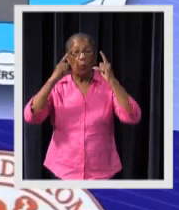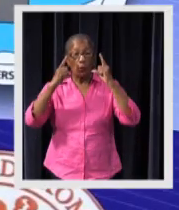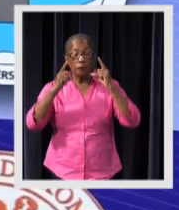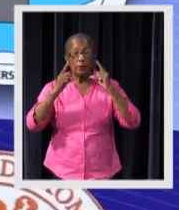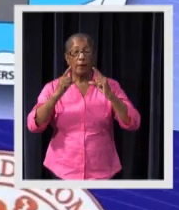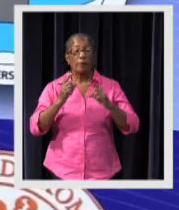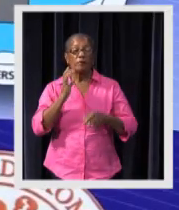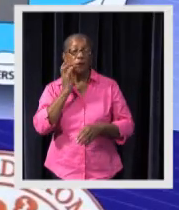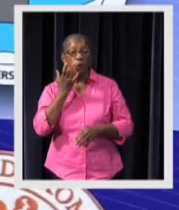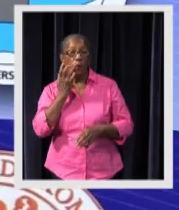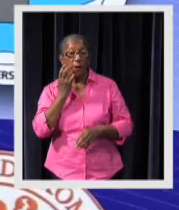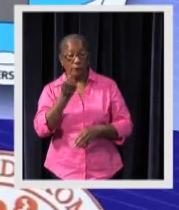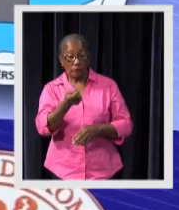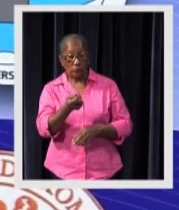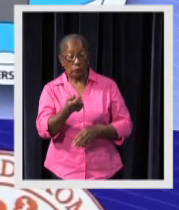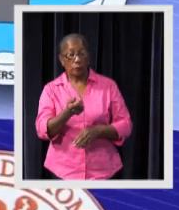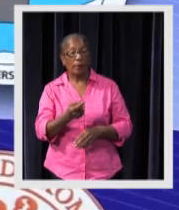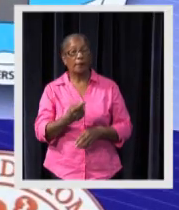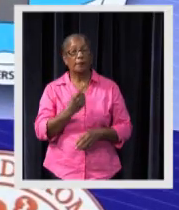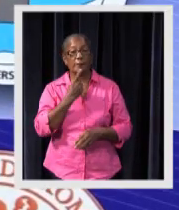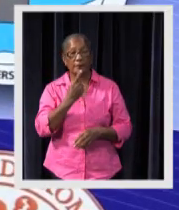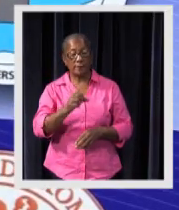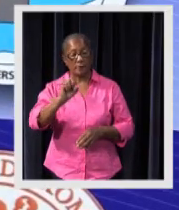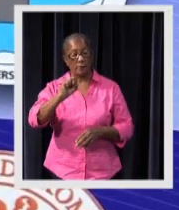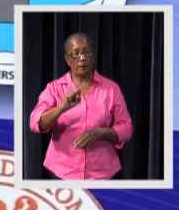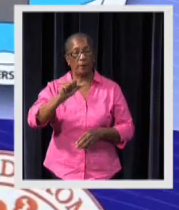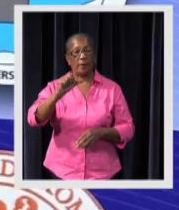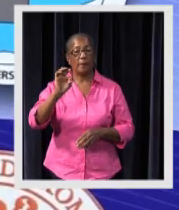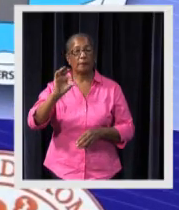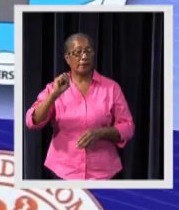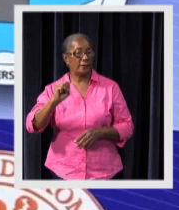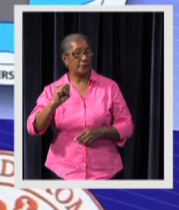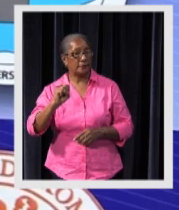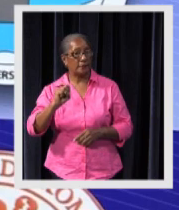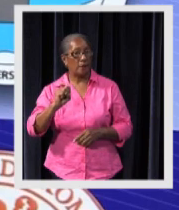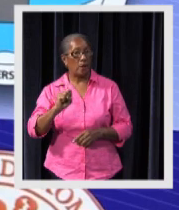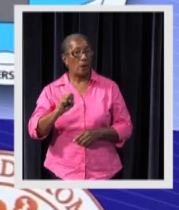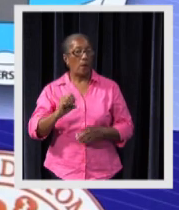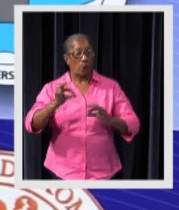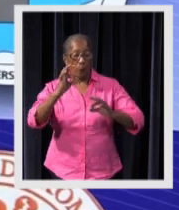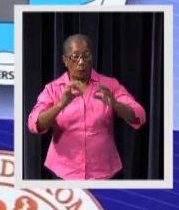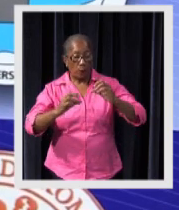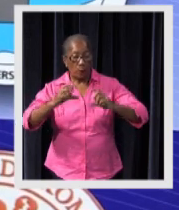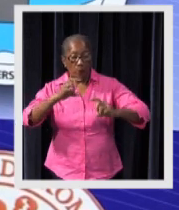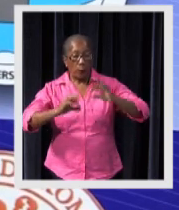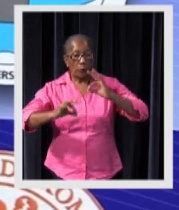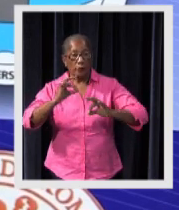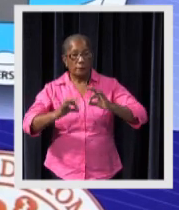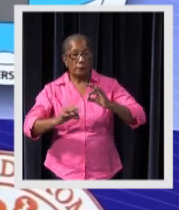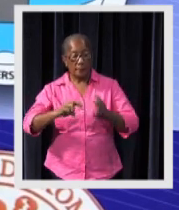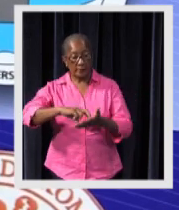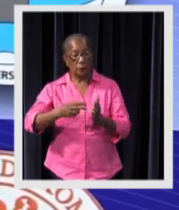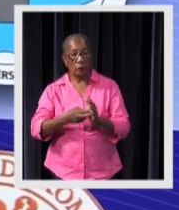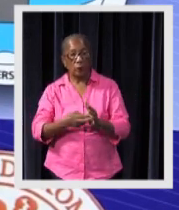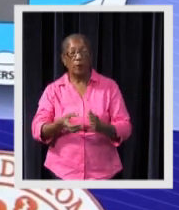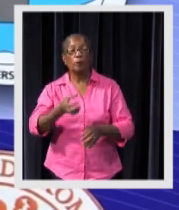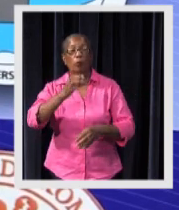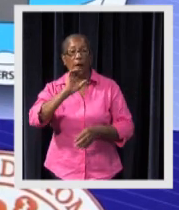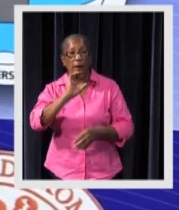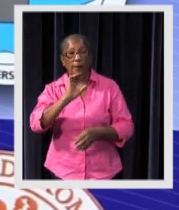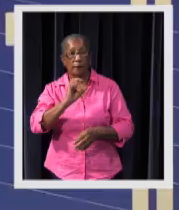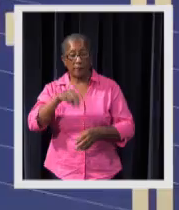important that we as a nation are aware of the value of our water, he says. Shermen Artist,